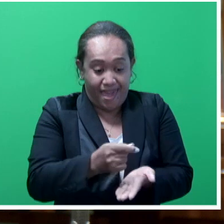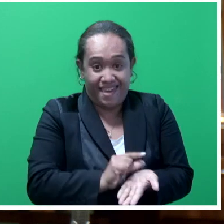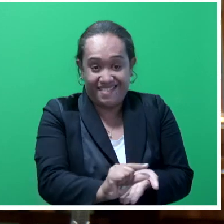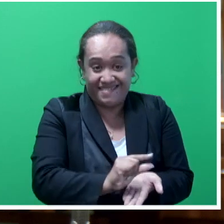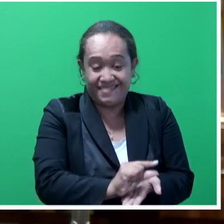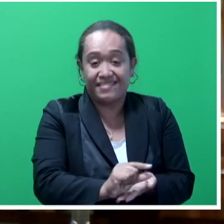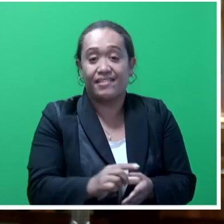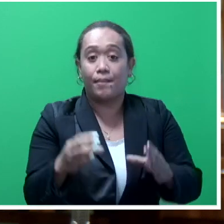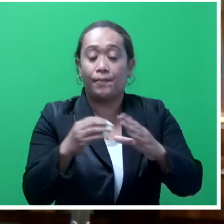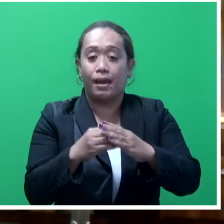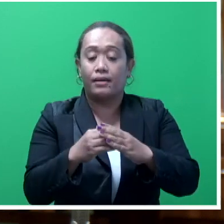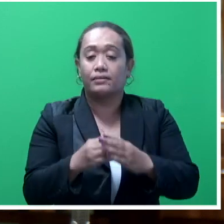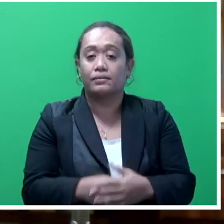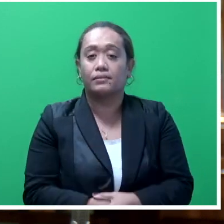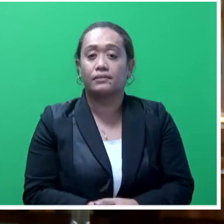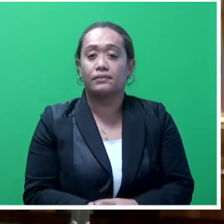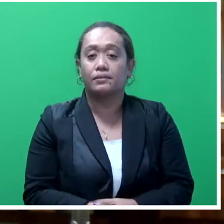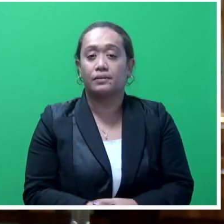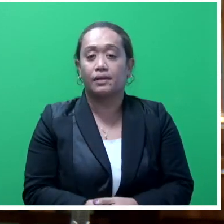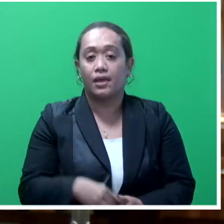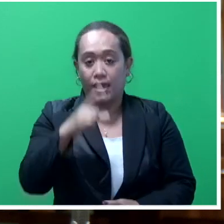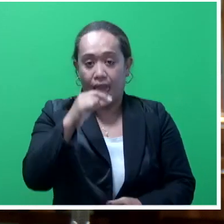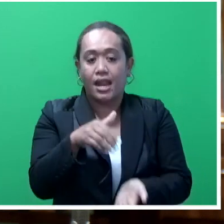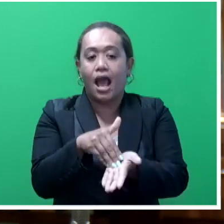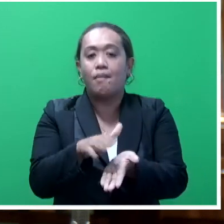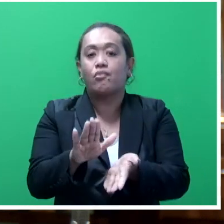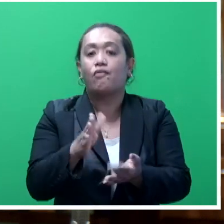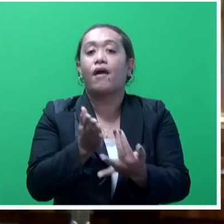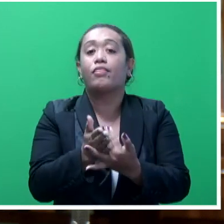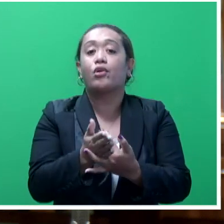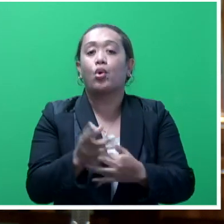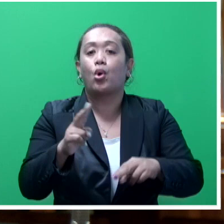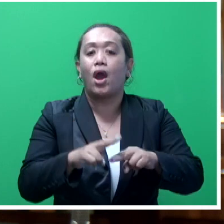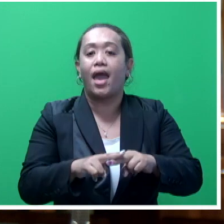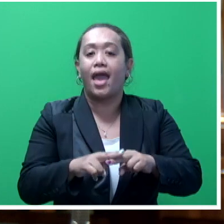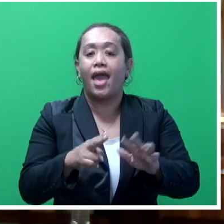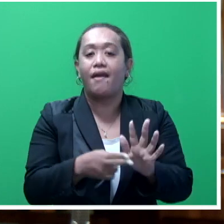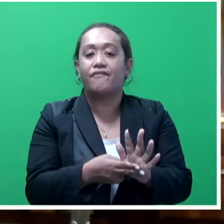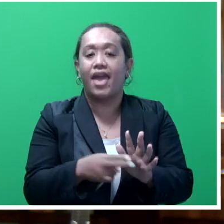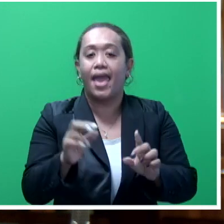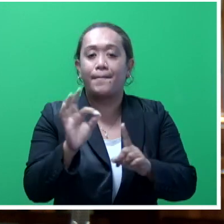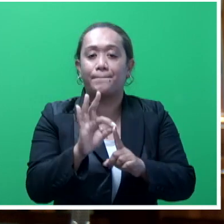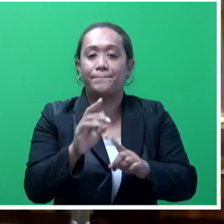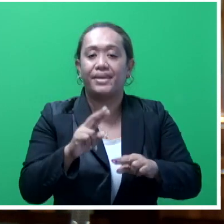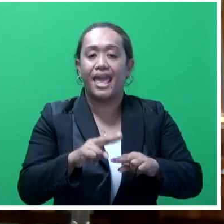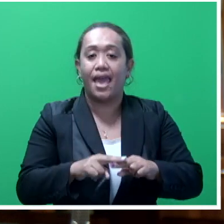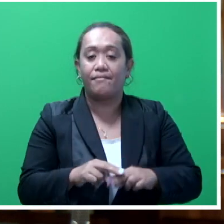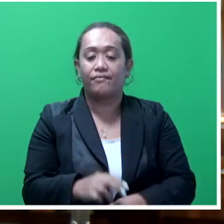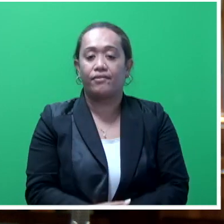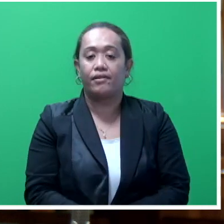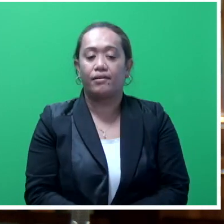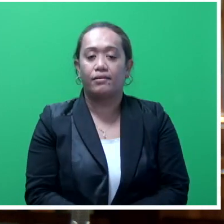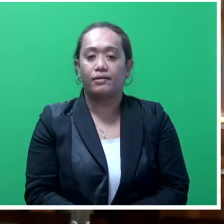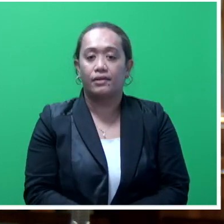banks can, with the approval of FNPF, have to make an amendment to the FNPF Act, where these individuals can then